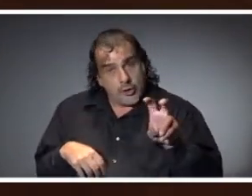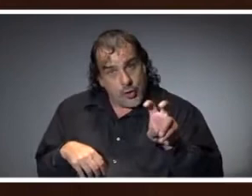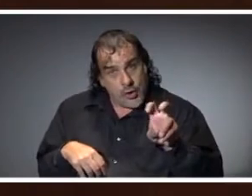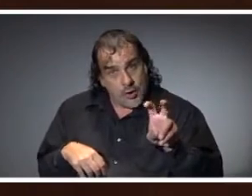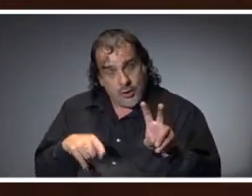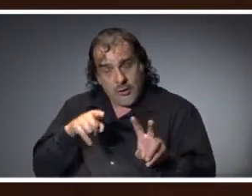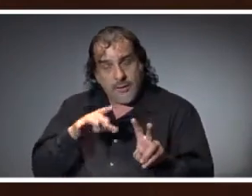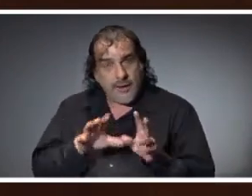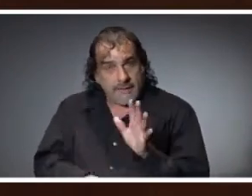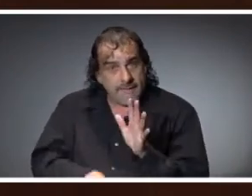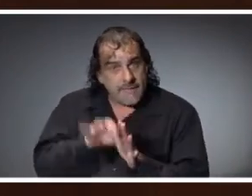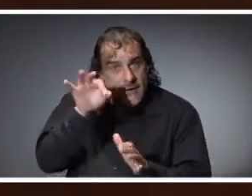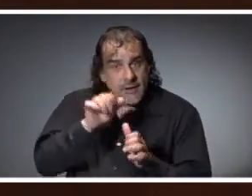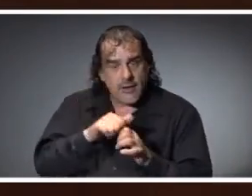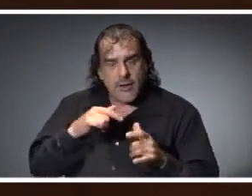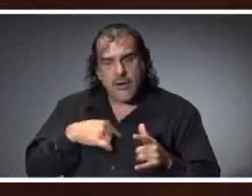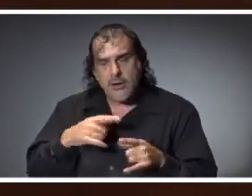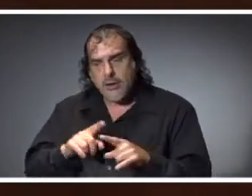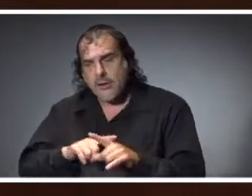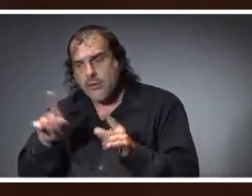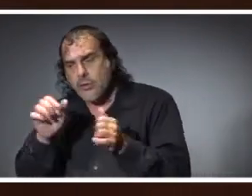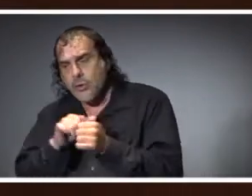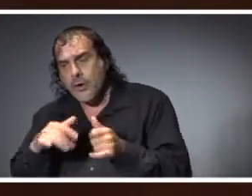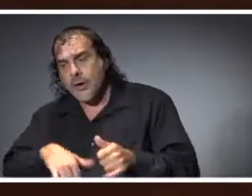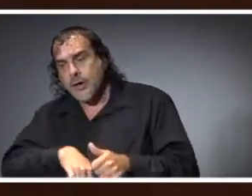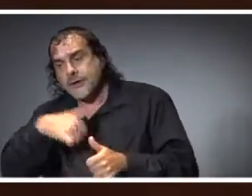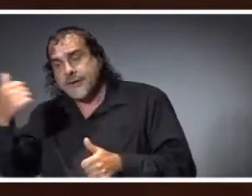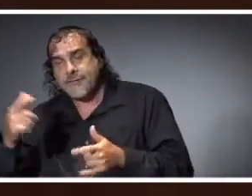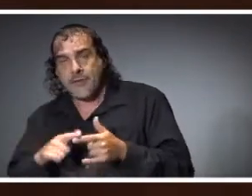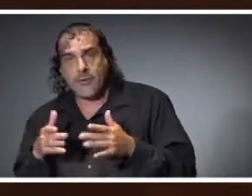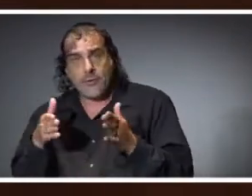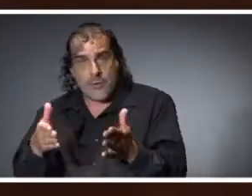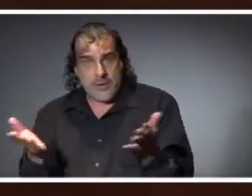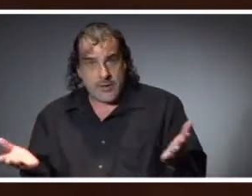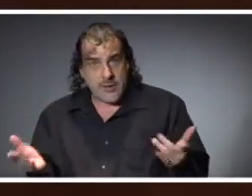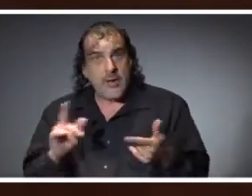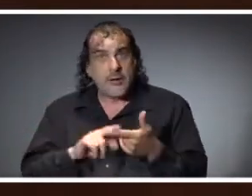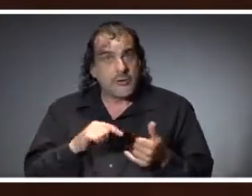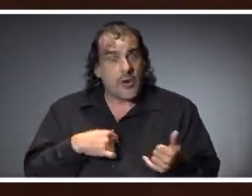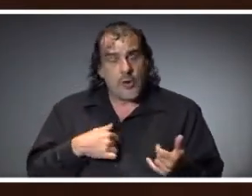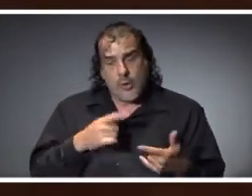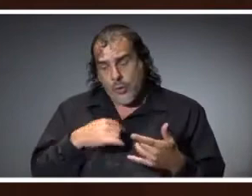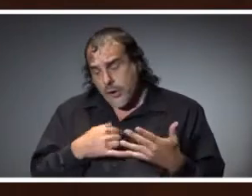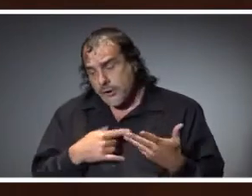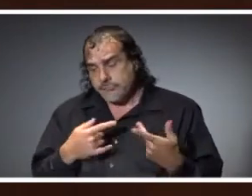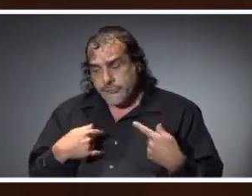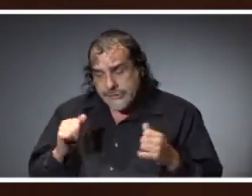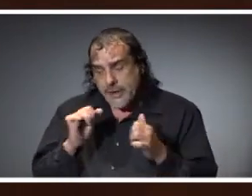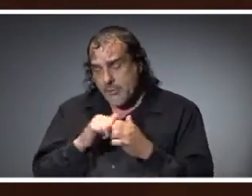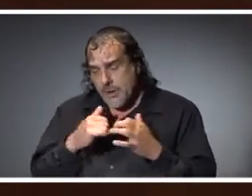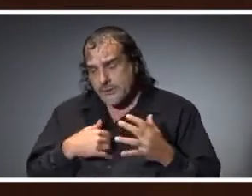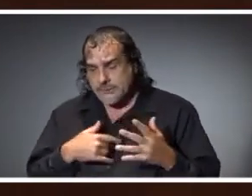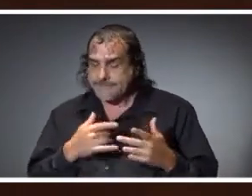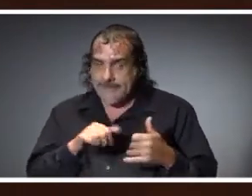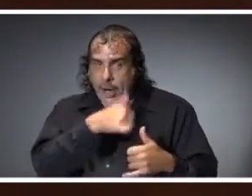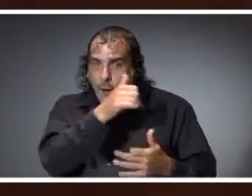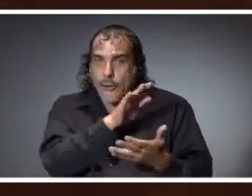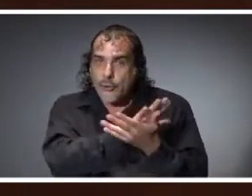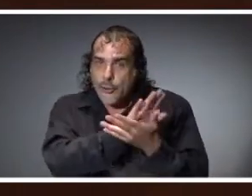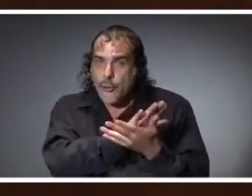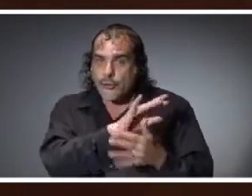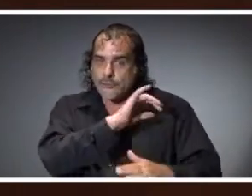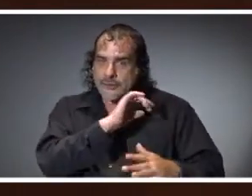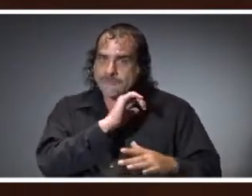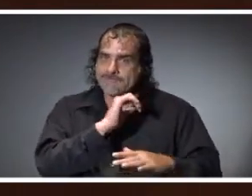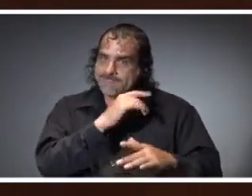have been reported through this system. So we've still got some work to do to continue to get other schools onboarded to report